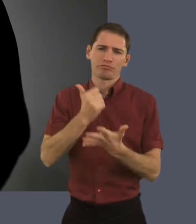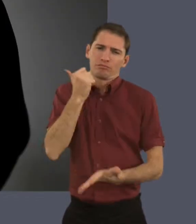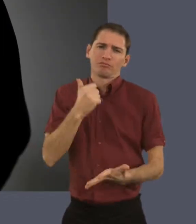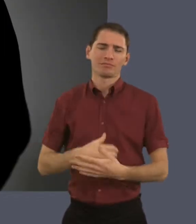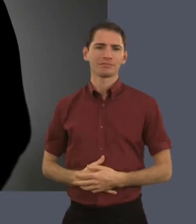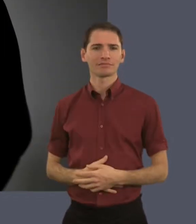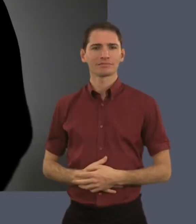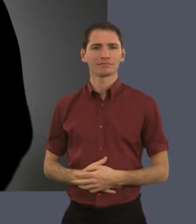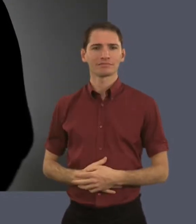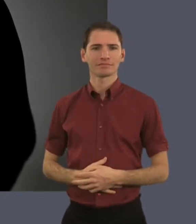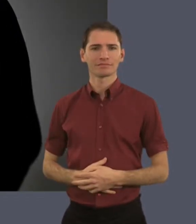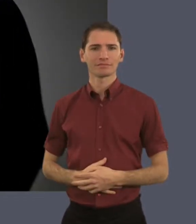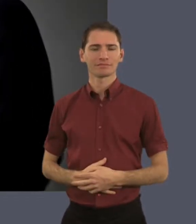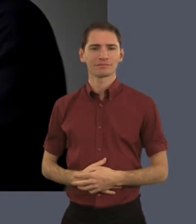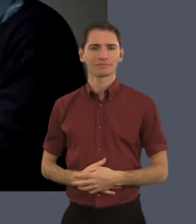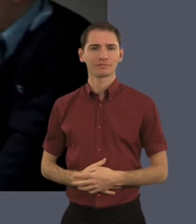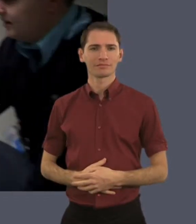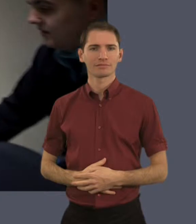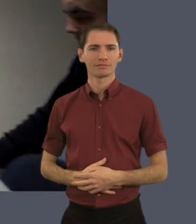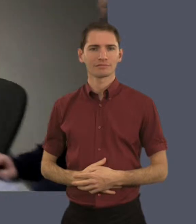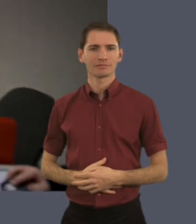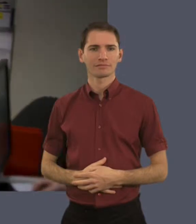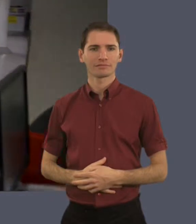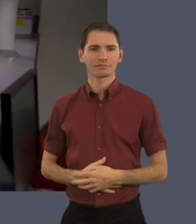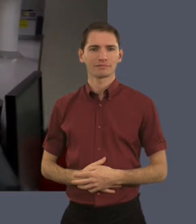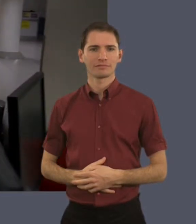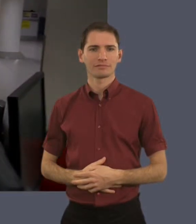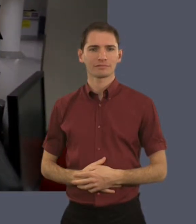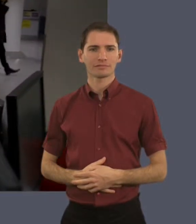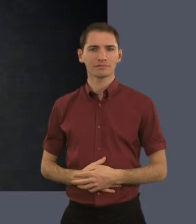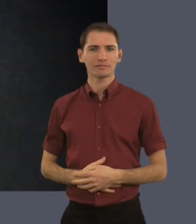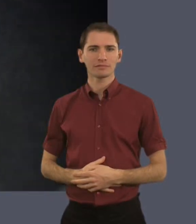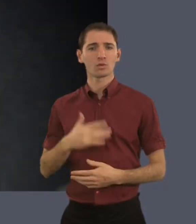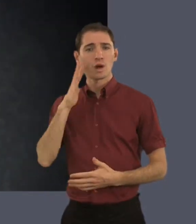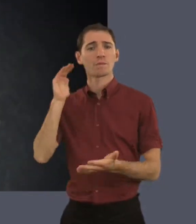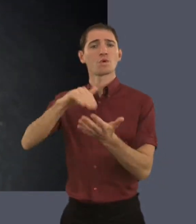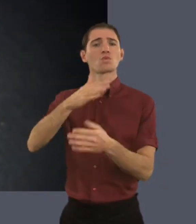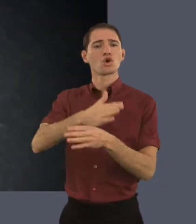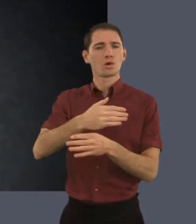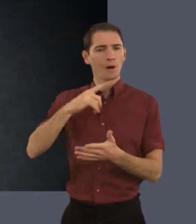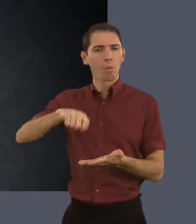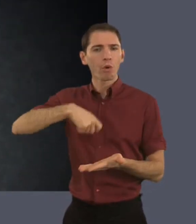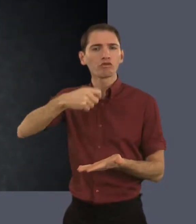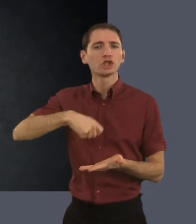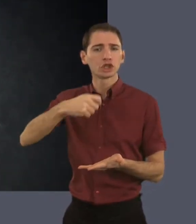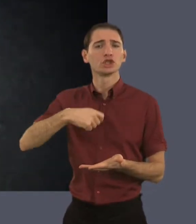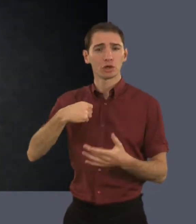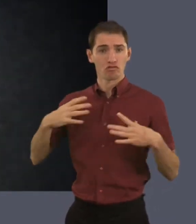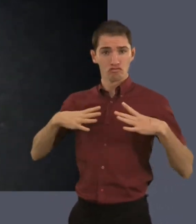smoothies. Their smoothies are brilliant. Morning, Jay. all right? Morning, Jay. You all right? Yeah, not bad. So when I get to work, I get my porridge.